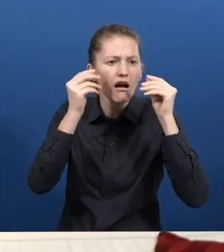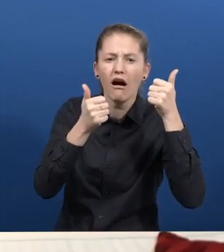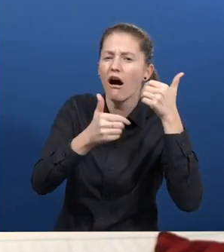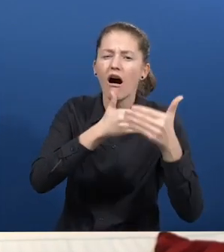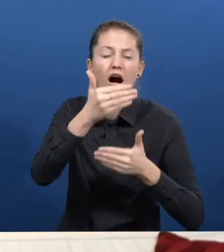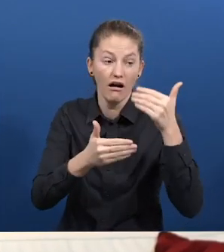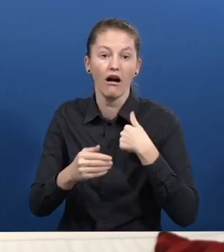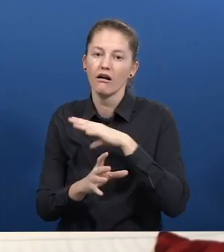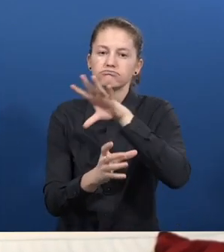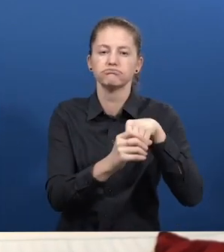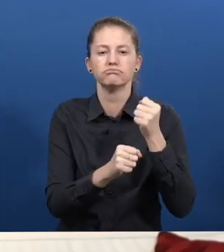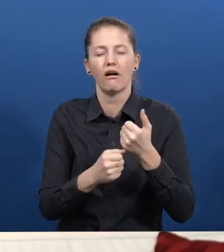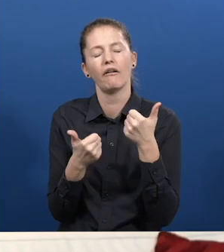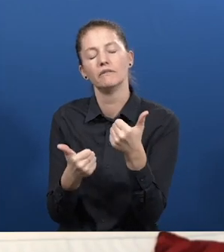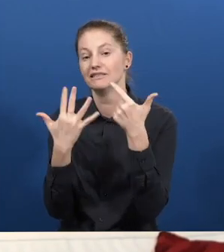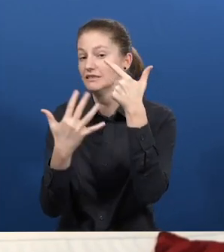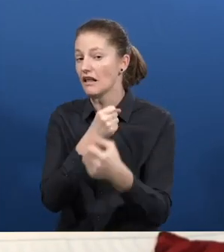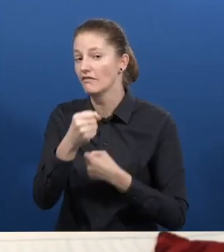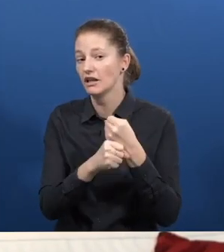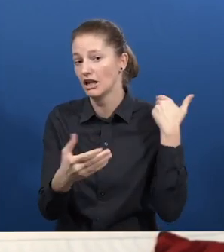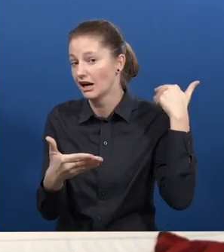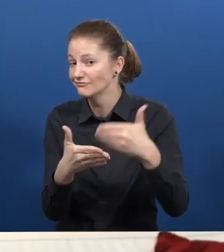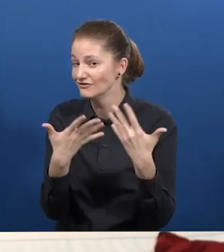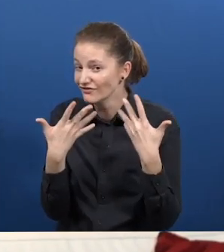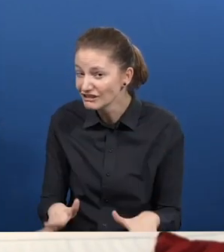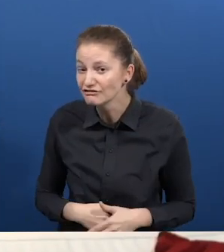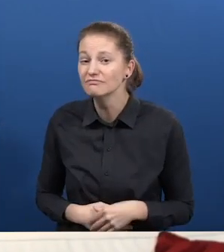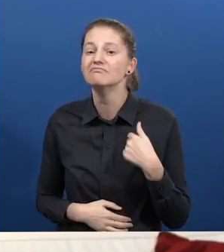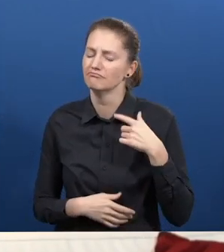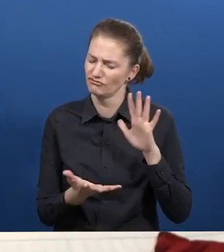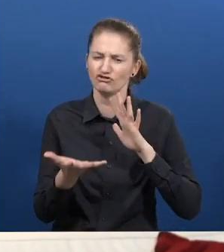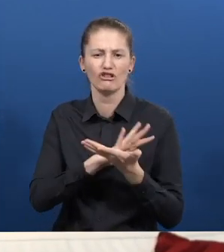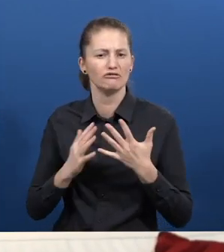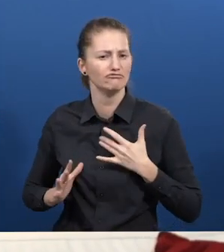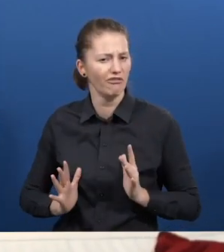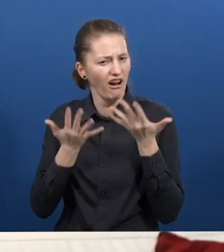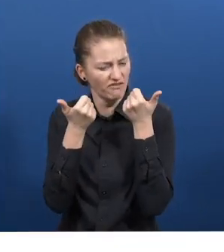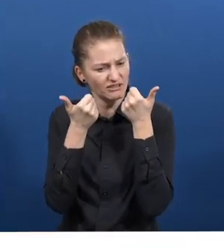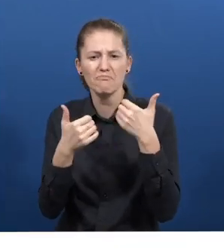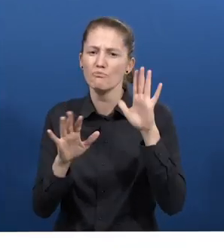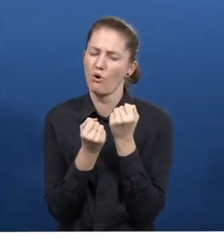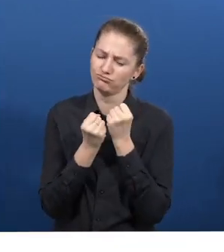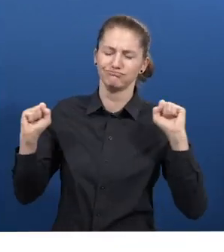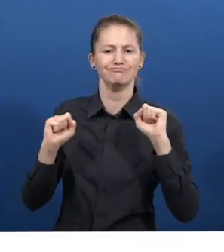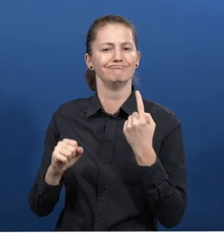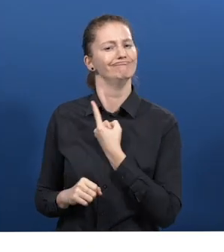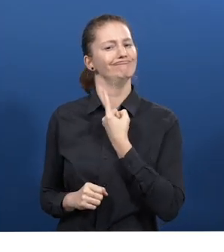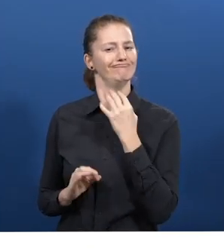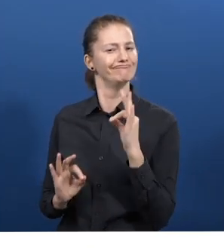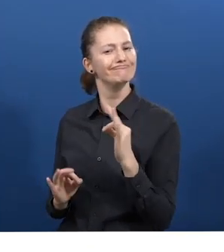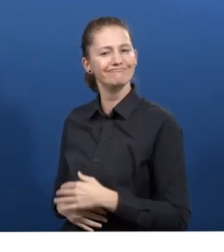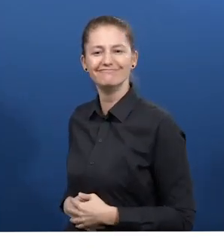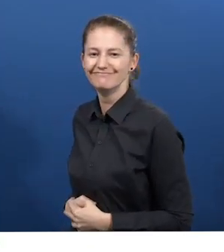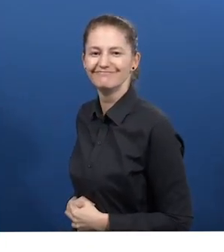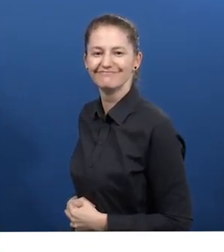employee for seven years already. It has changed my life to one more independent and autonomous. Sierra